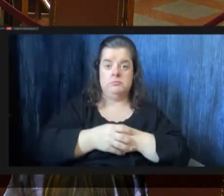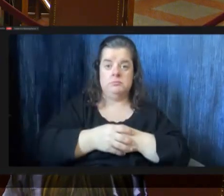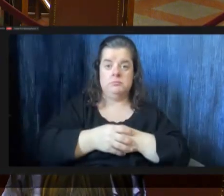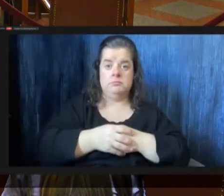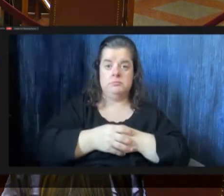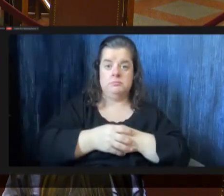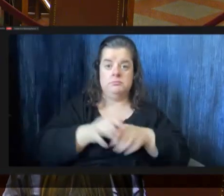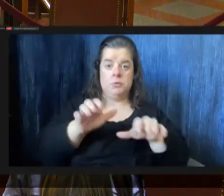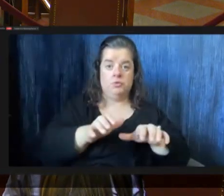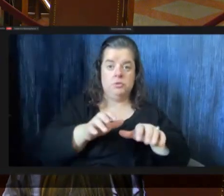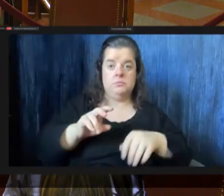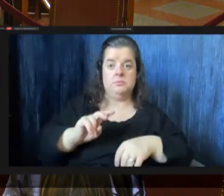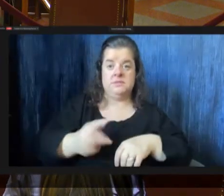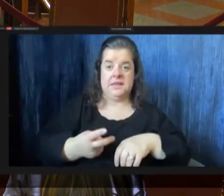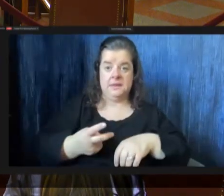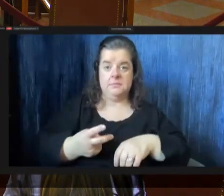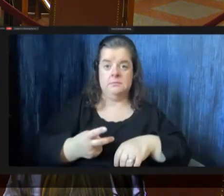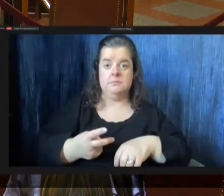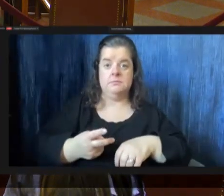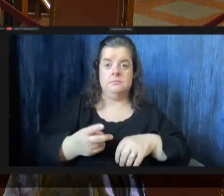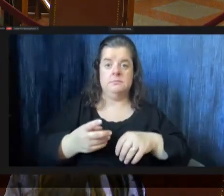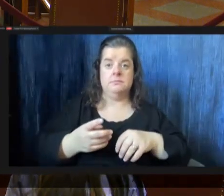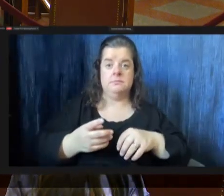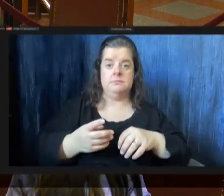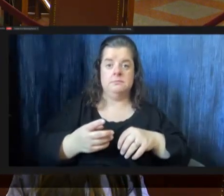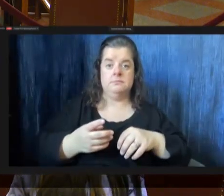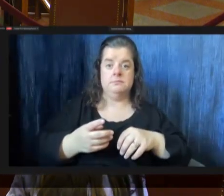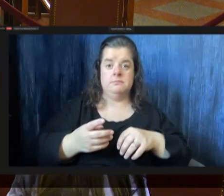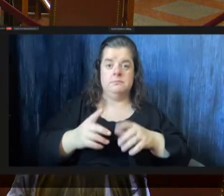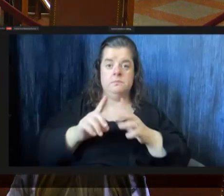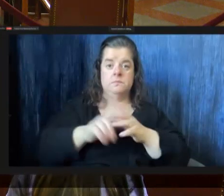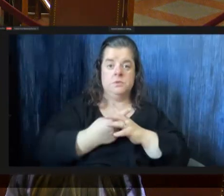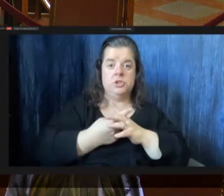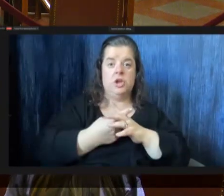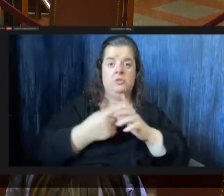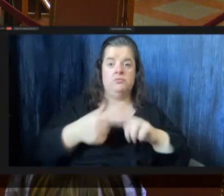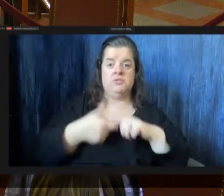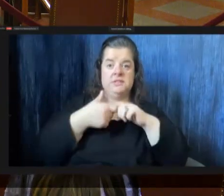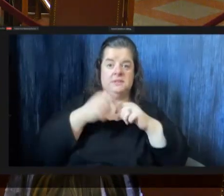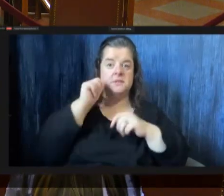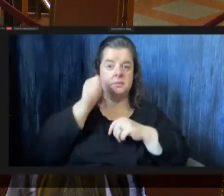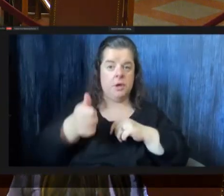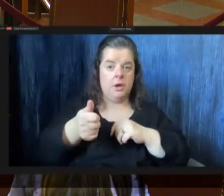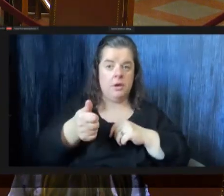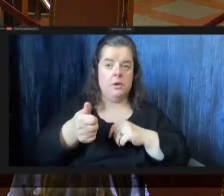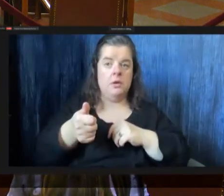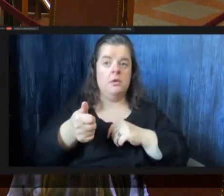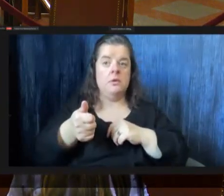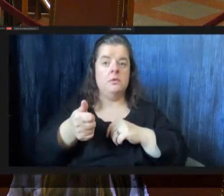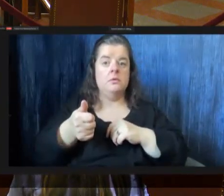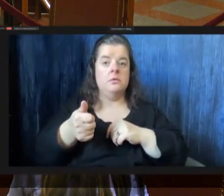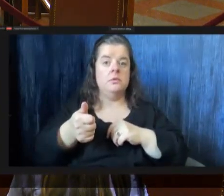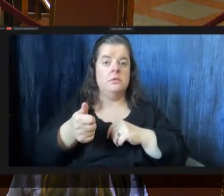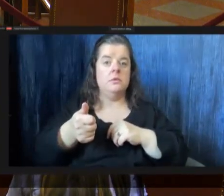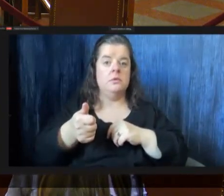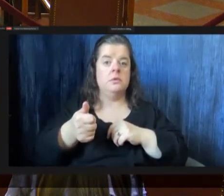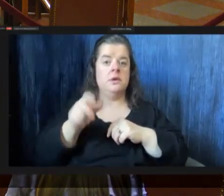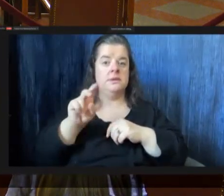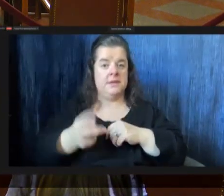to move second we start recessing tomorrow once we actually start the hearings all right